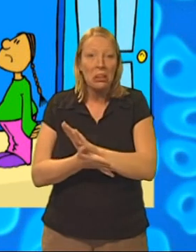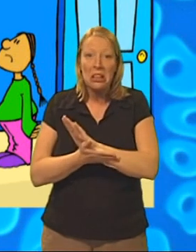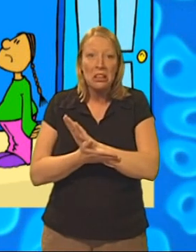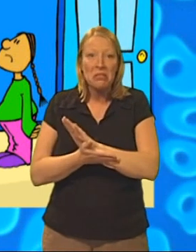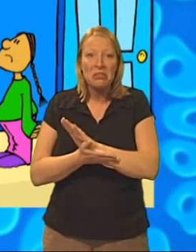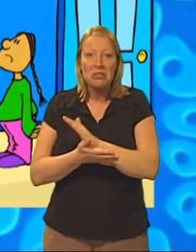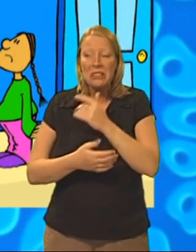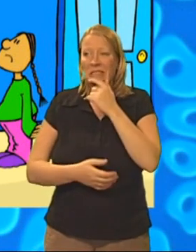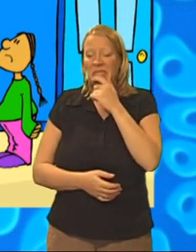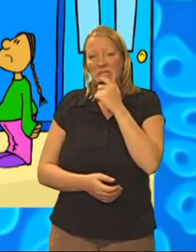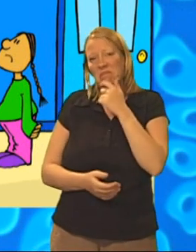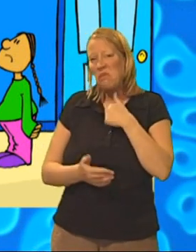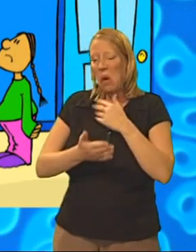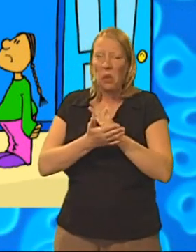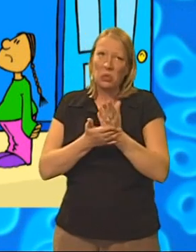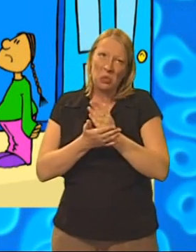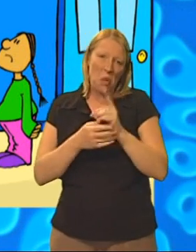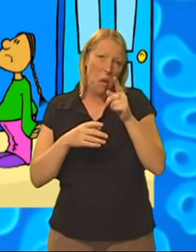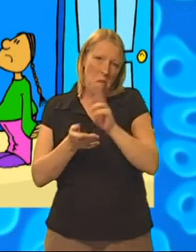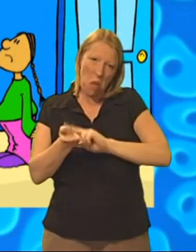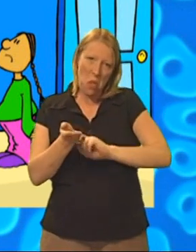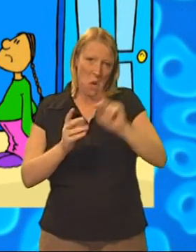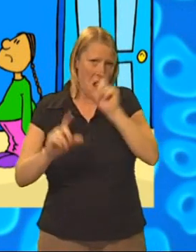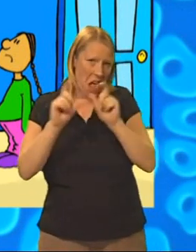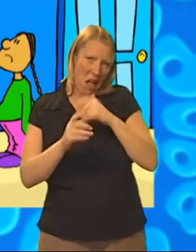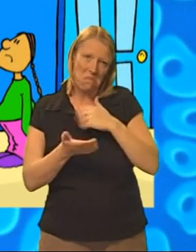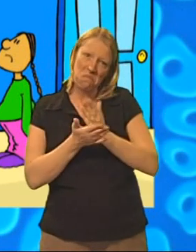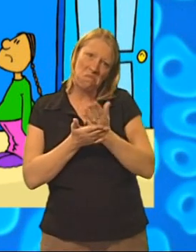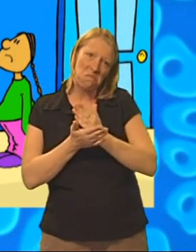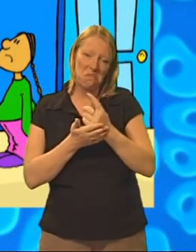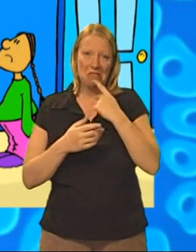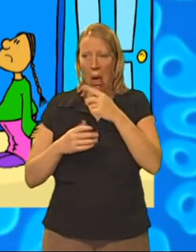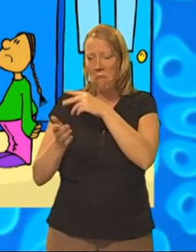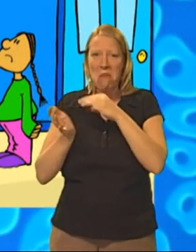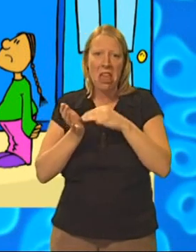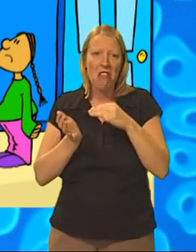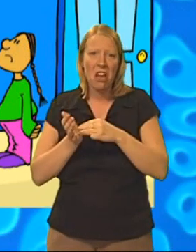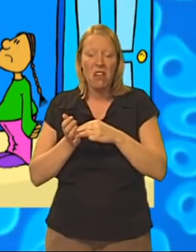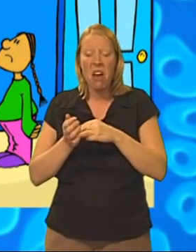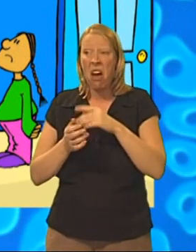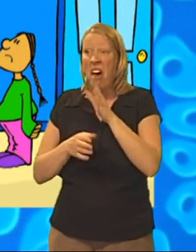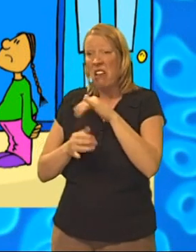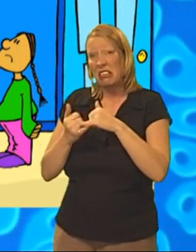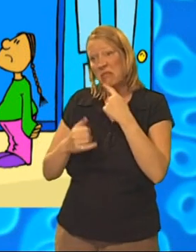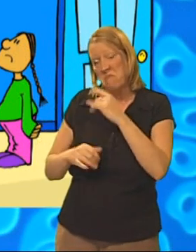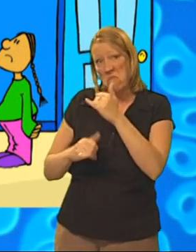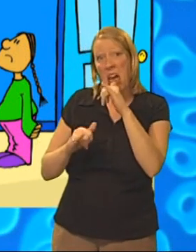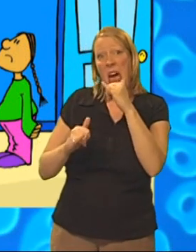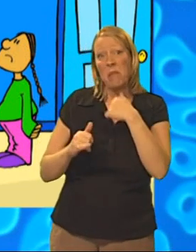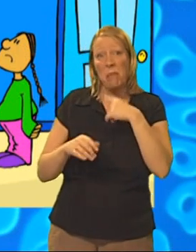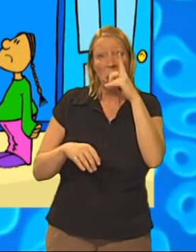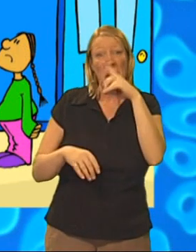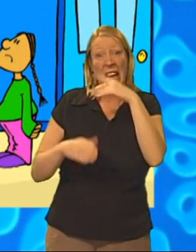I'm not sure about this blue colour, said Mira. Maybe we should have pink walls instead,